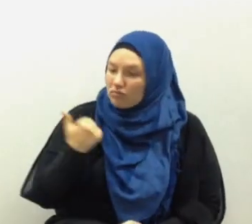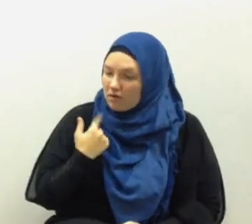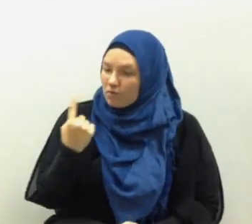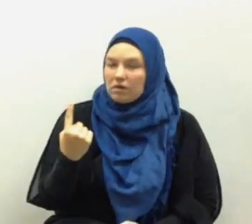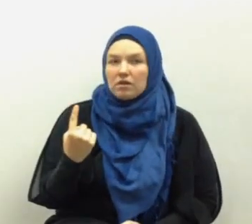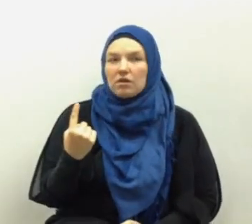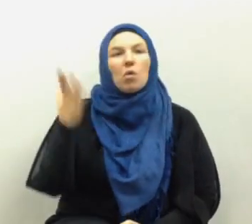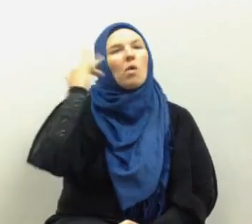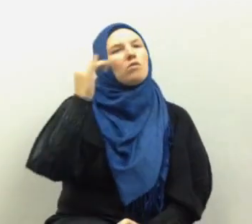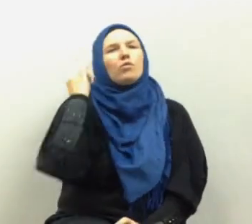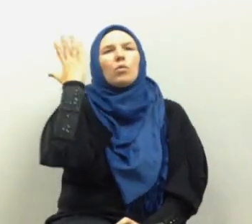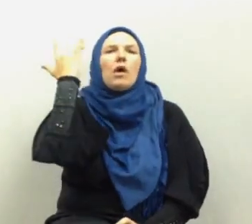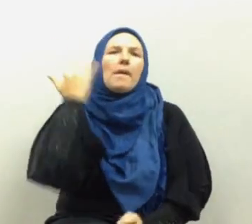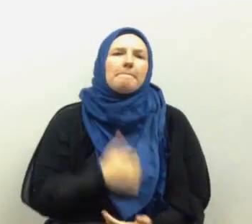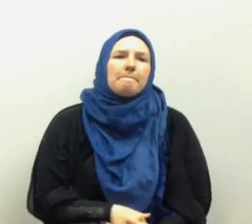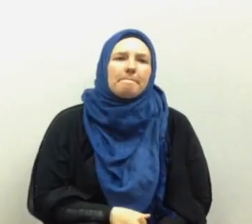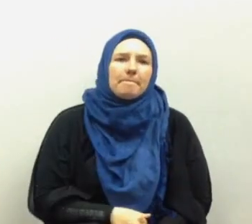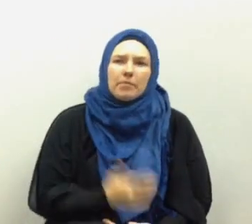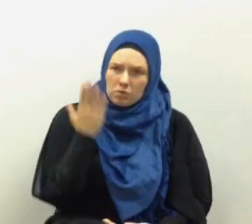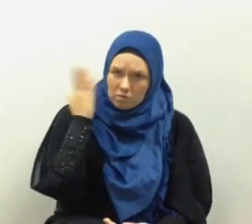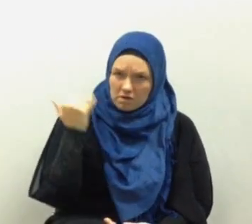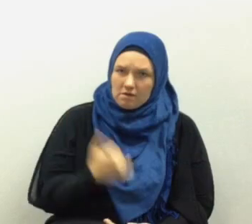bed do you know why he refused